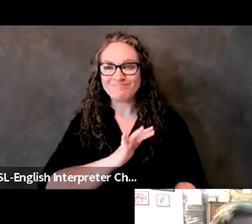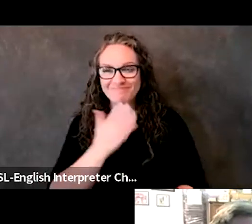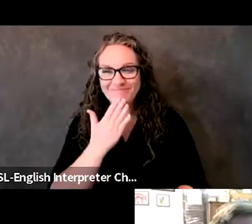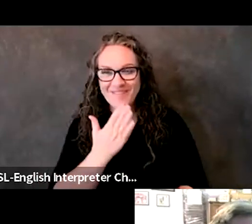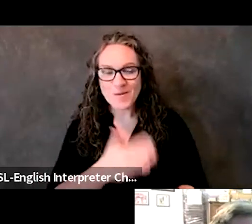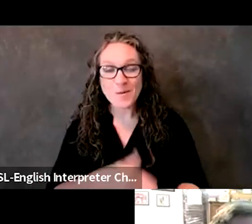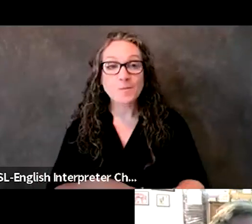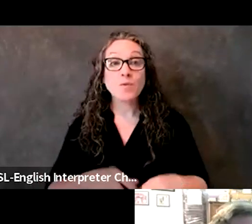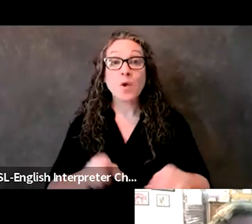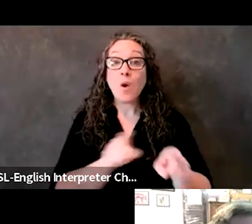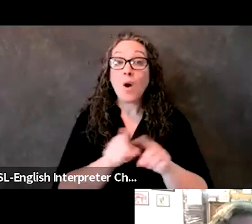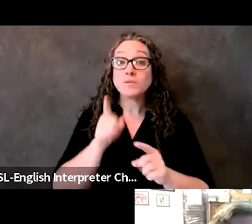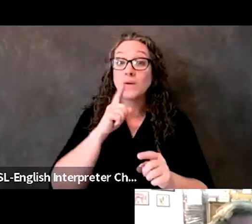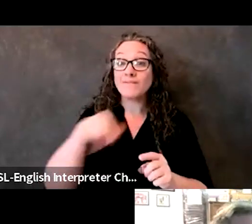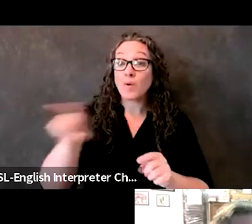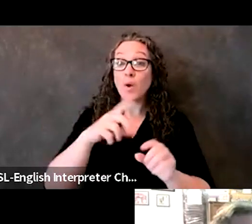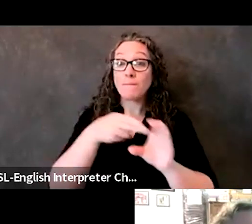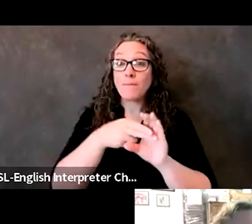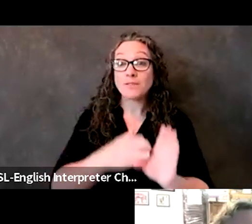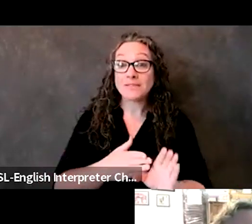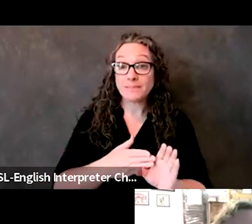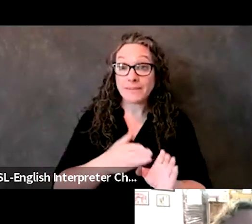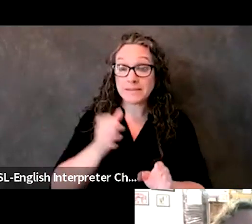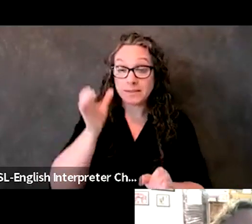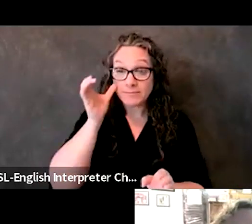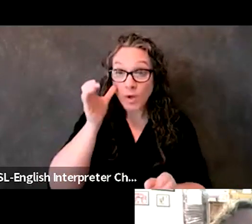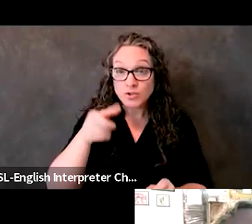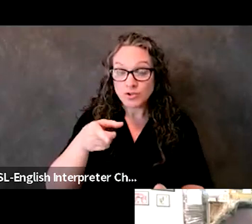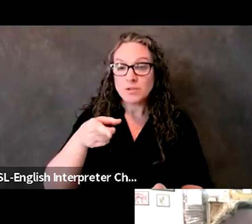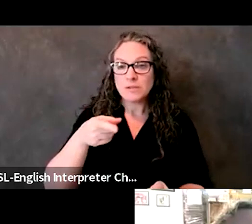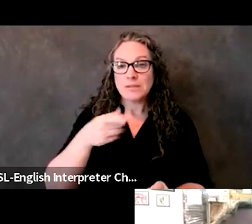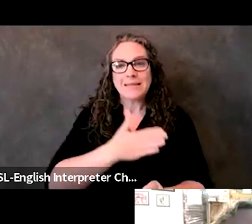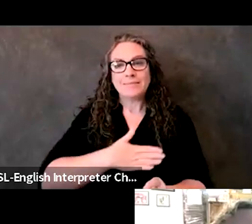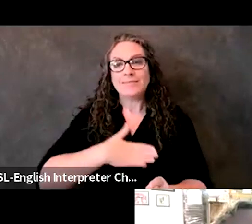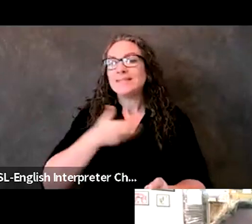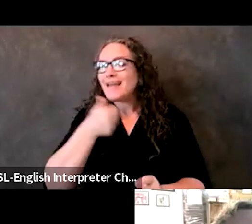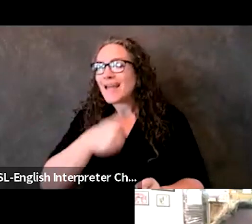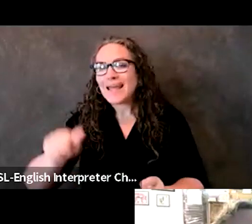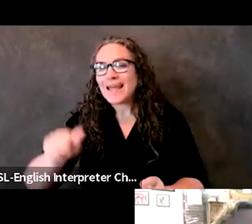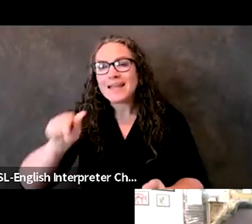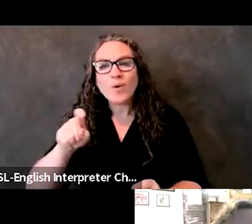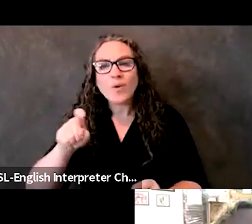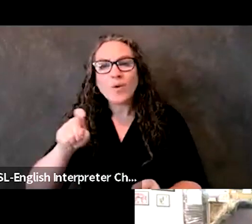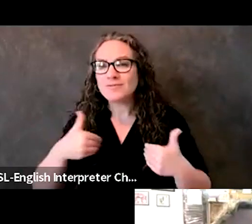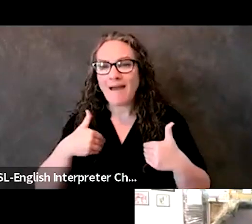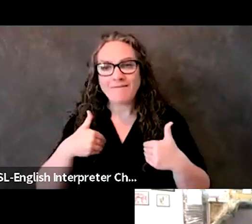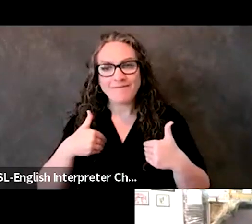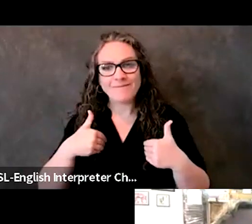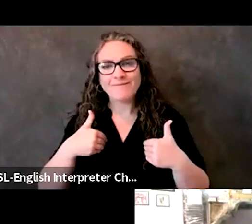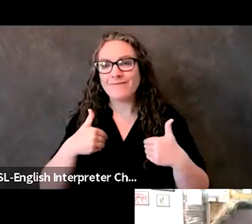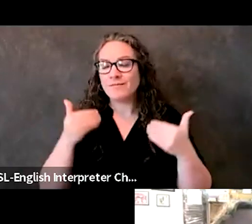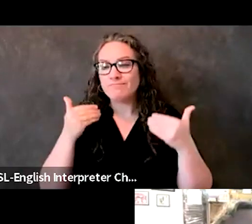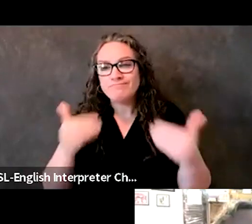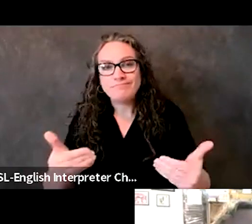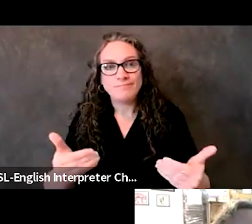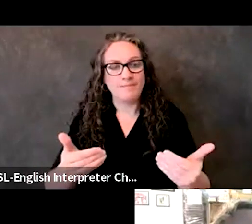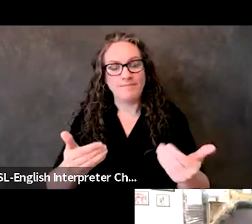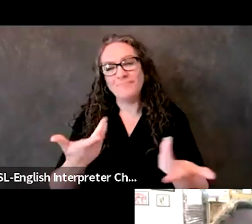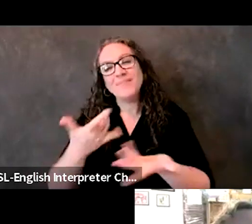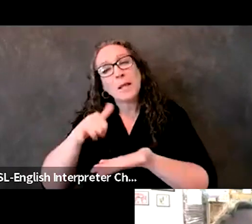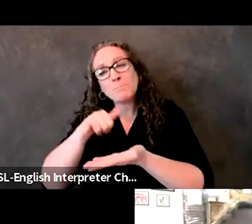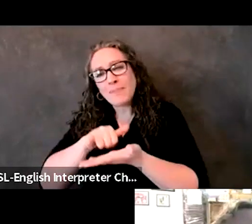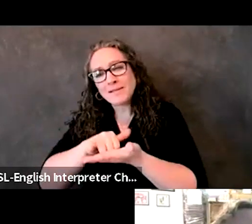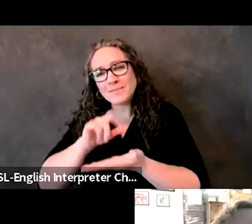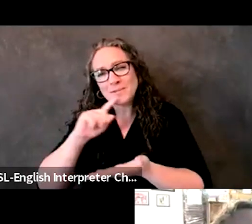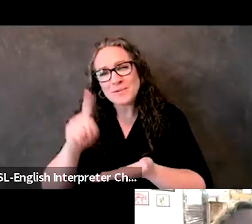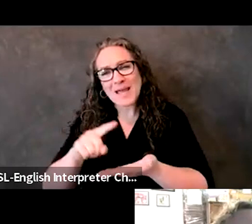say for everybody listening on this is please submit whatever questions you have. There's no way we're going to have time to answer all of them right